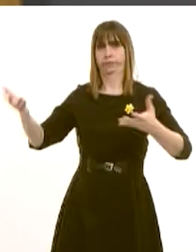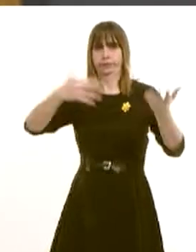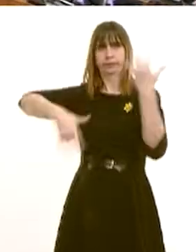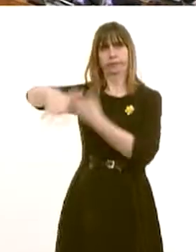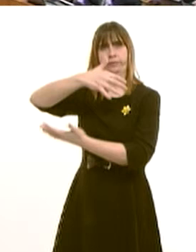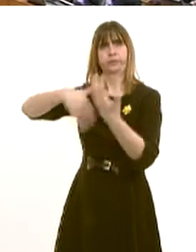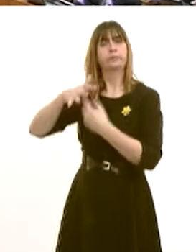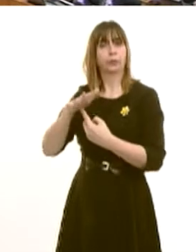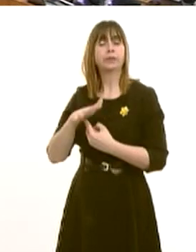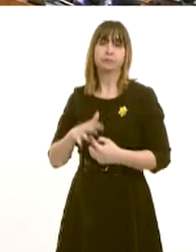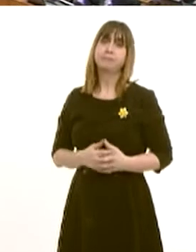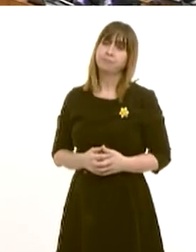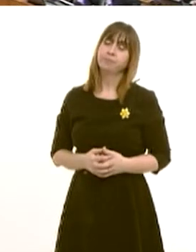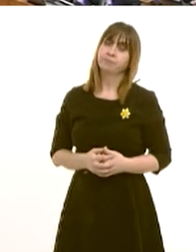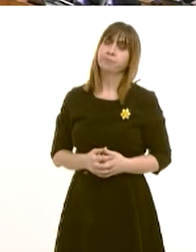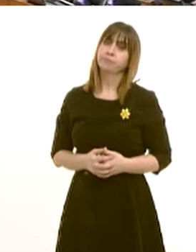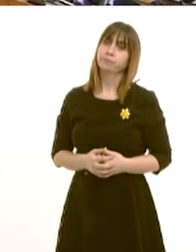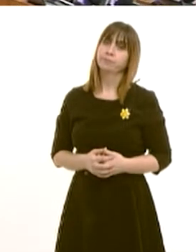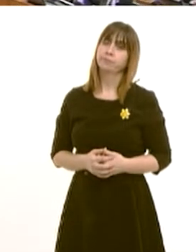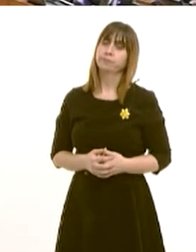Thank